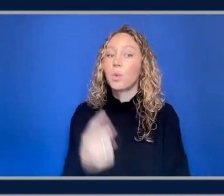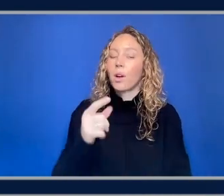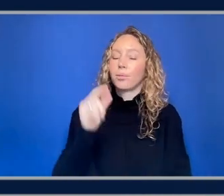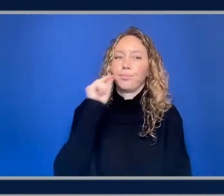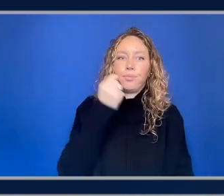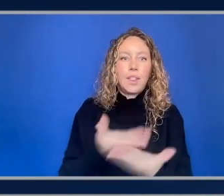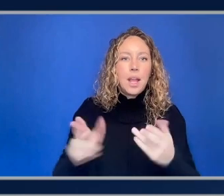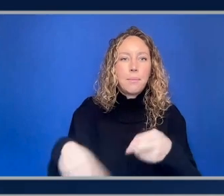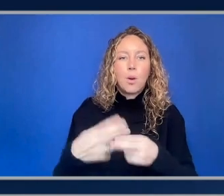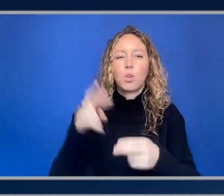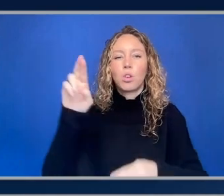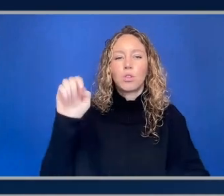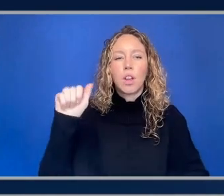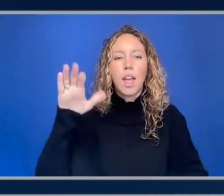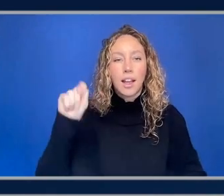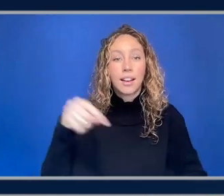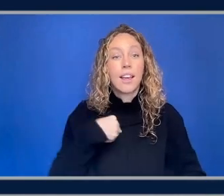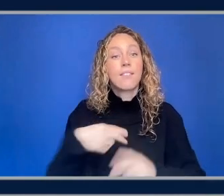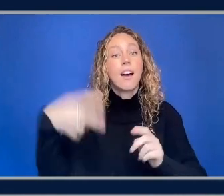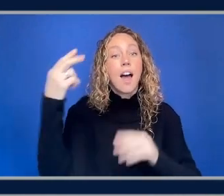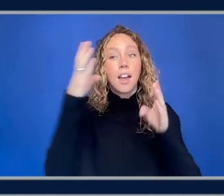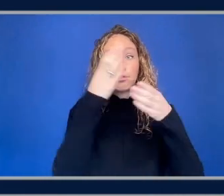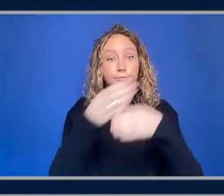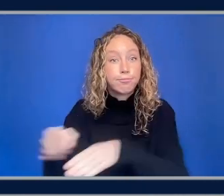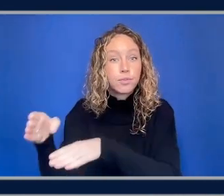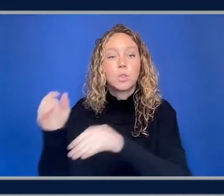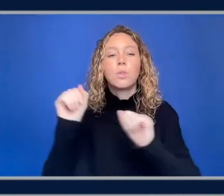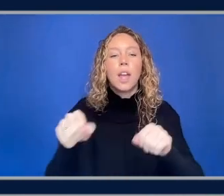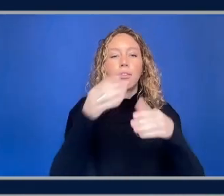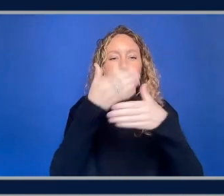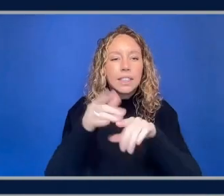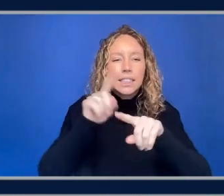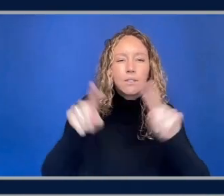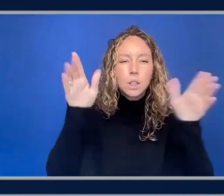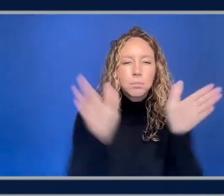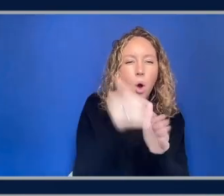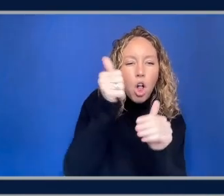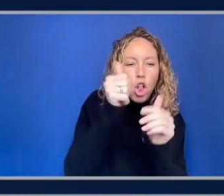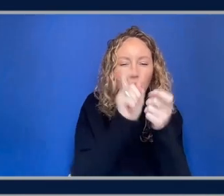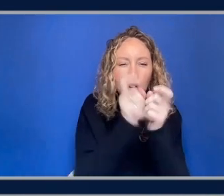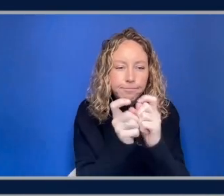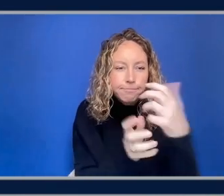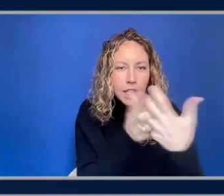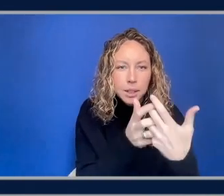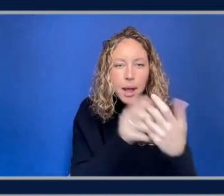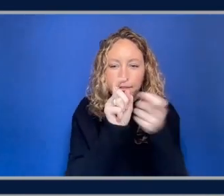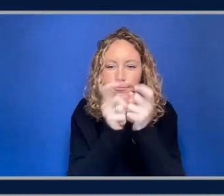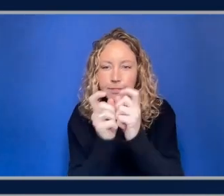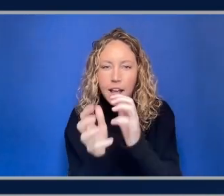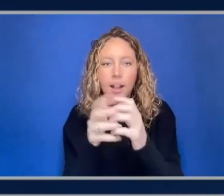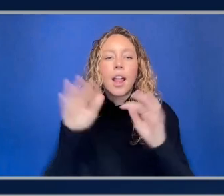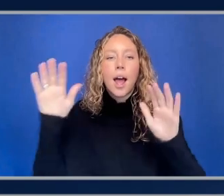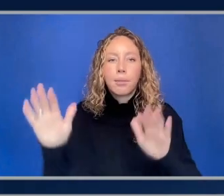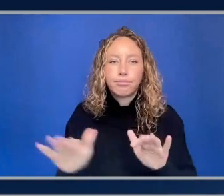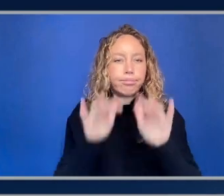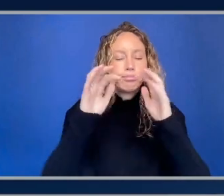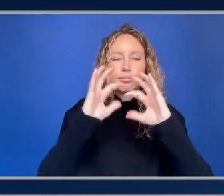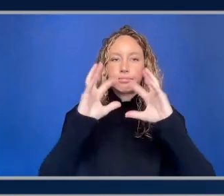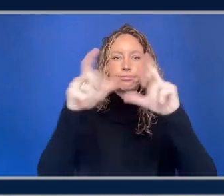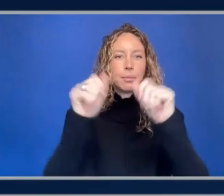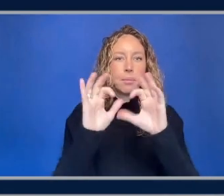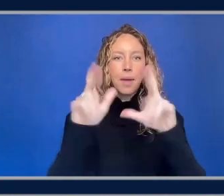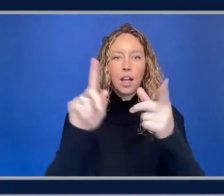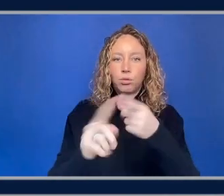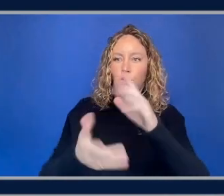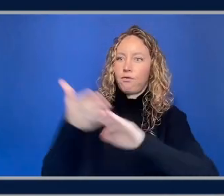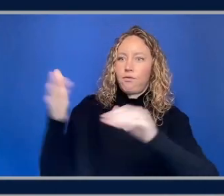order components and you can break those down into their smaller constituent parts and then customize and then rebuild it back up to um a functioning component